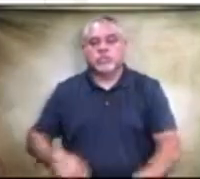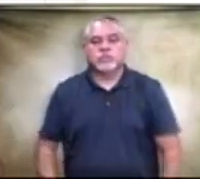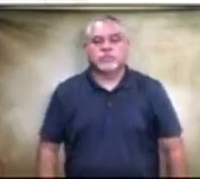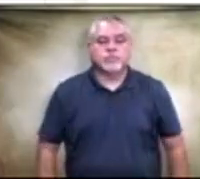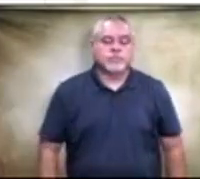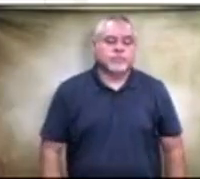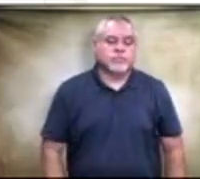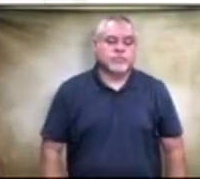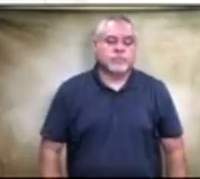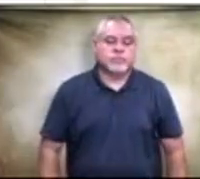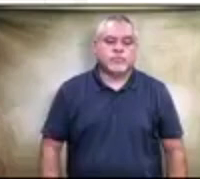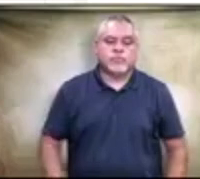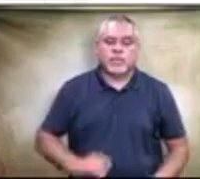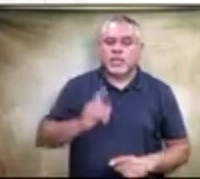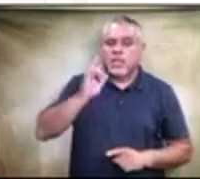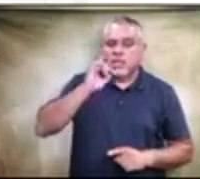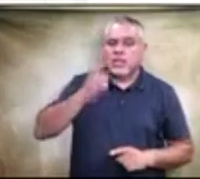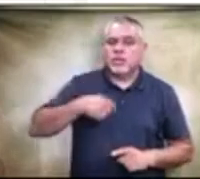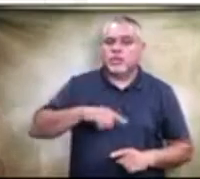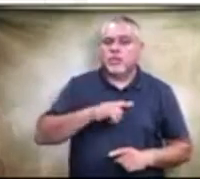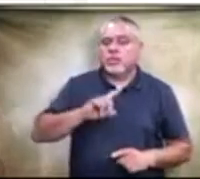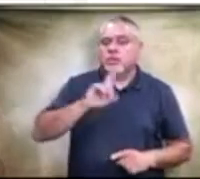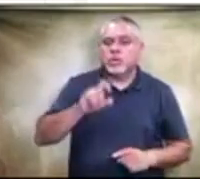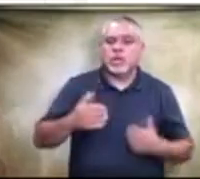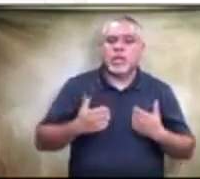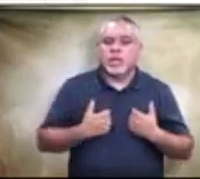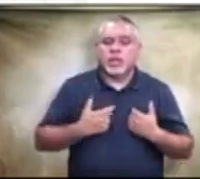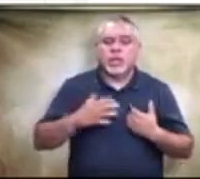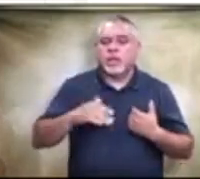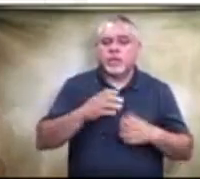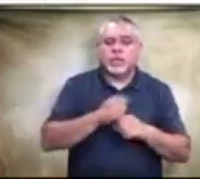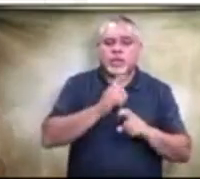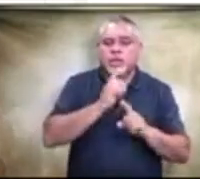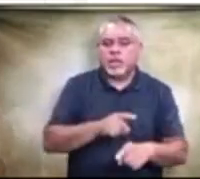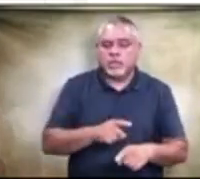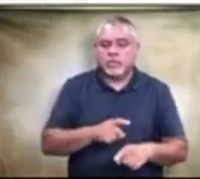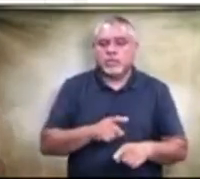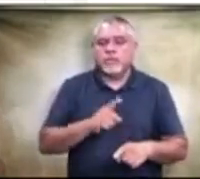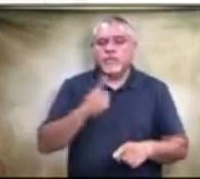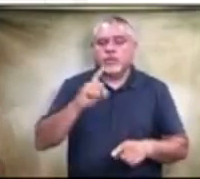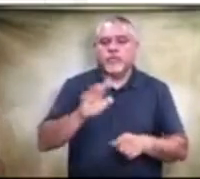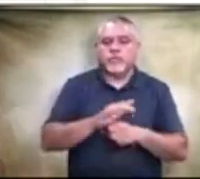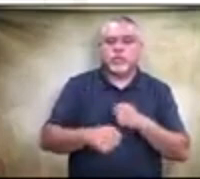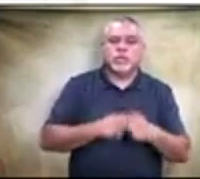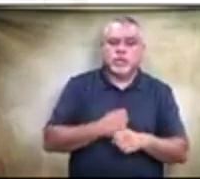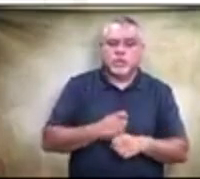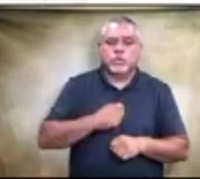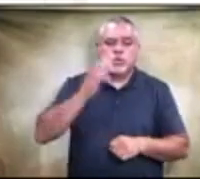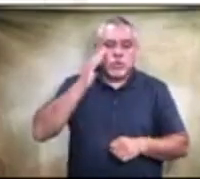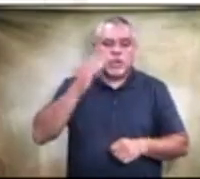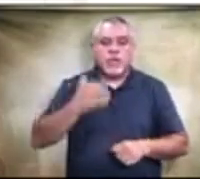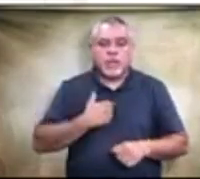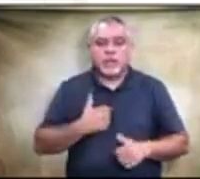Well, it seems to be a question that we haven't been able to get answered for a better part of a year. We should know whether we either have a life skill